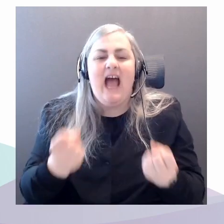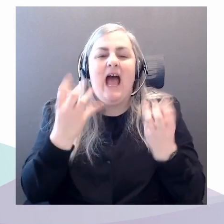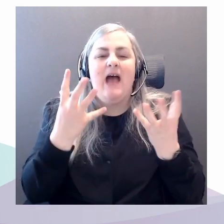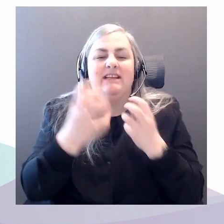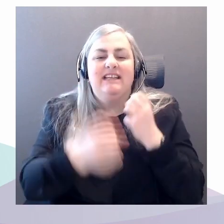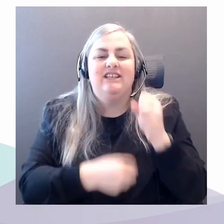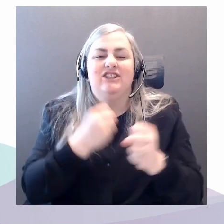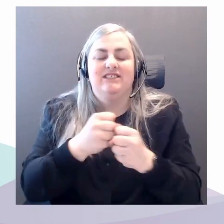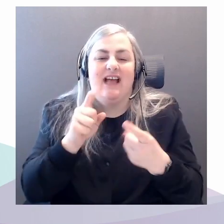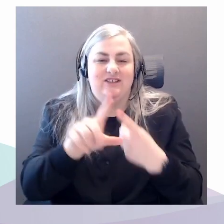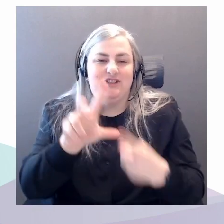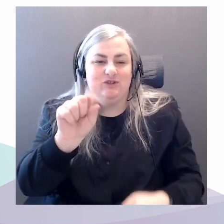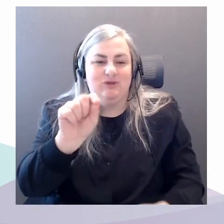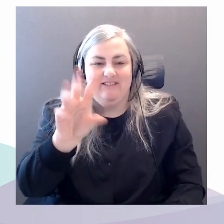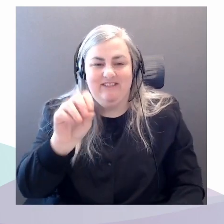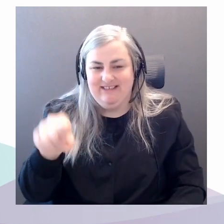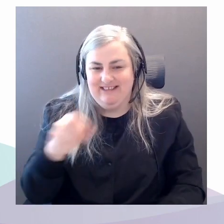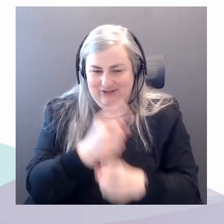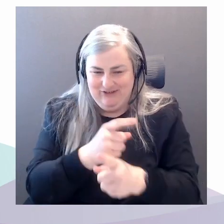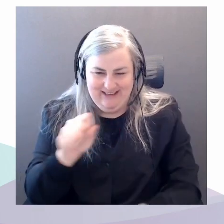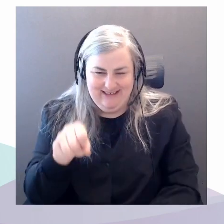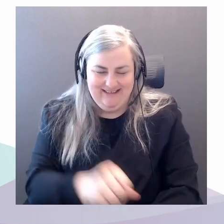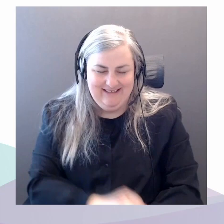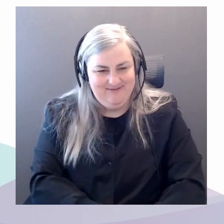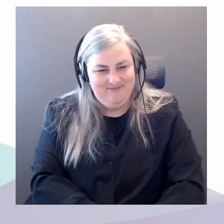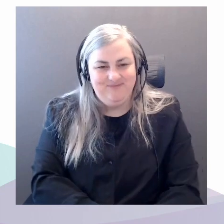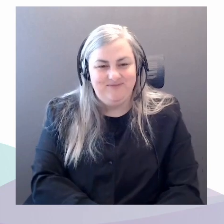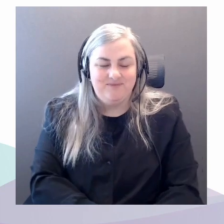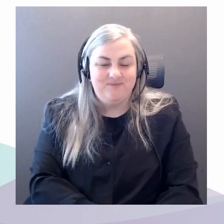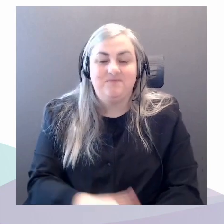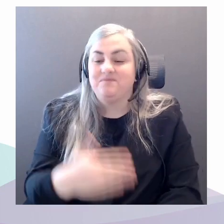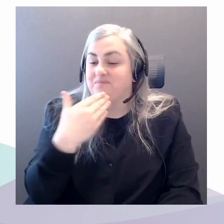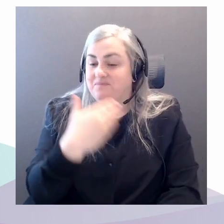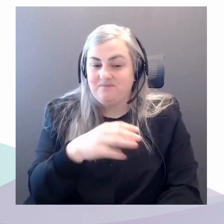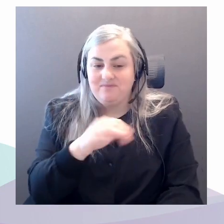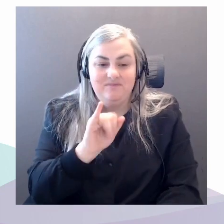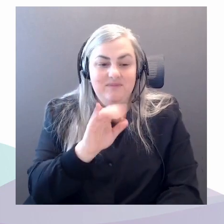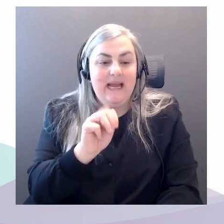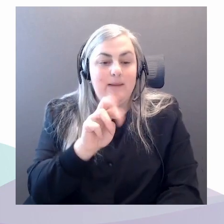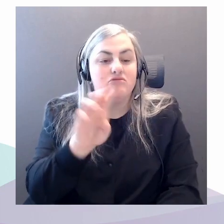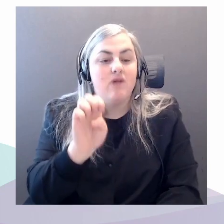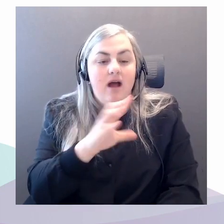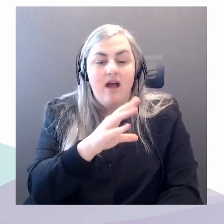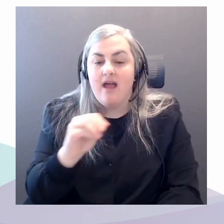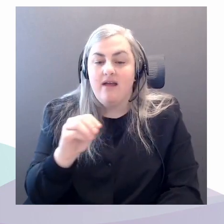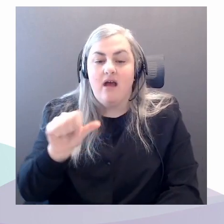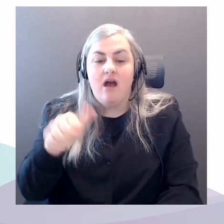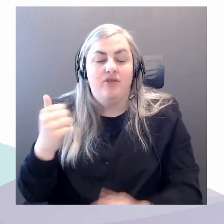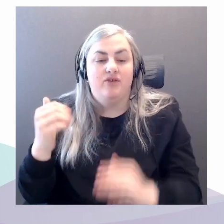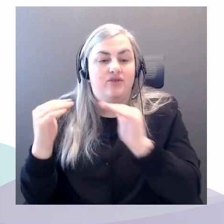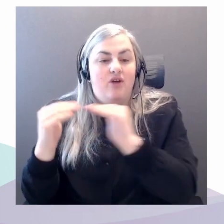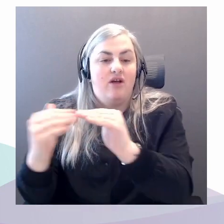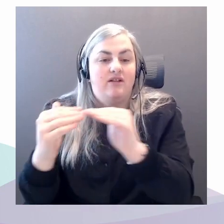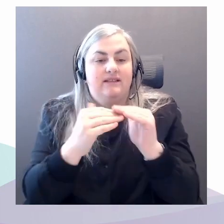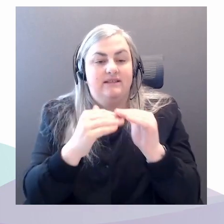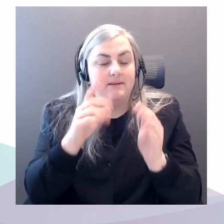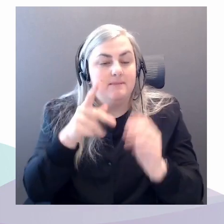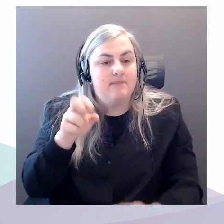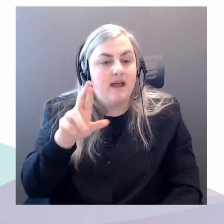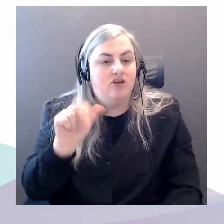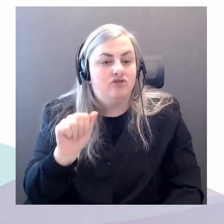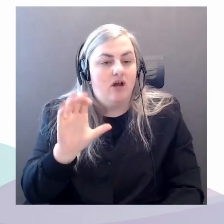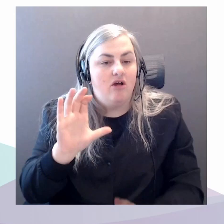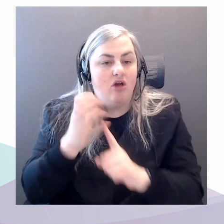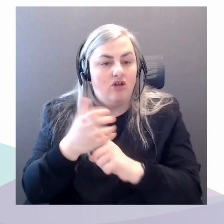Yeah. Thanks to you, Imra. And thank you to all of our colleagues in the Petro Cultures Research Group and After Oil and Just Powers and all the